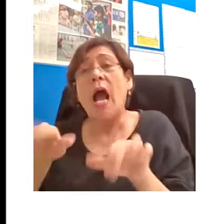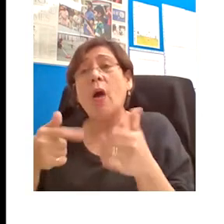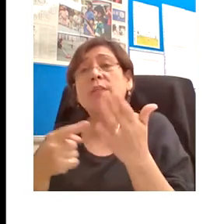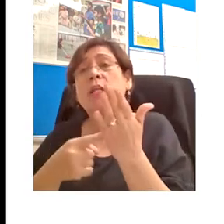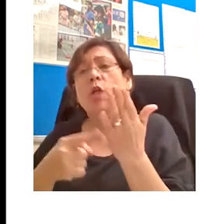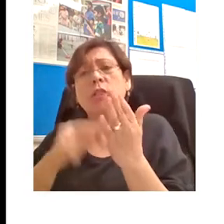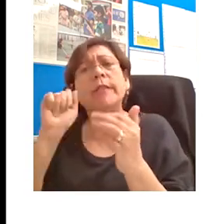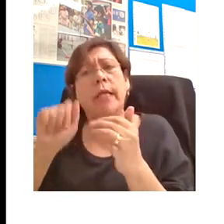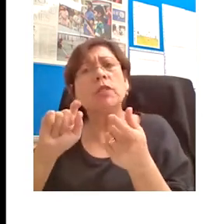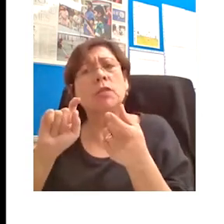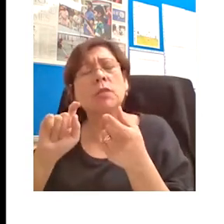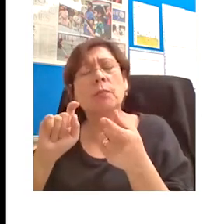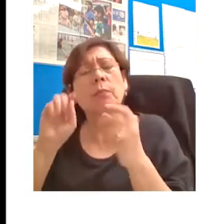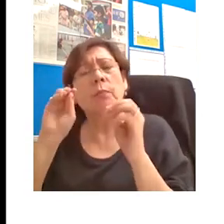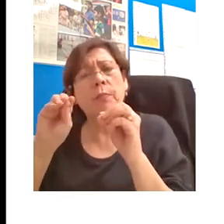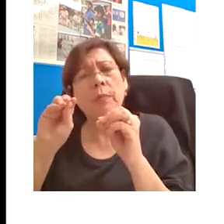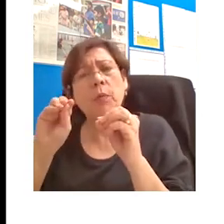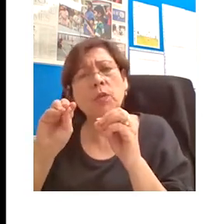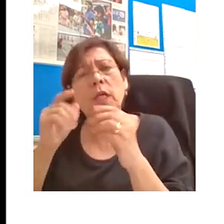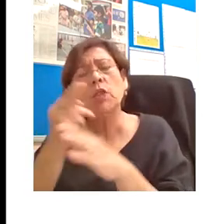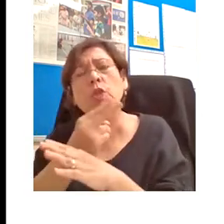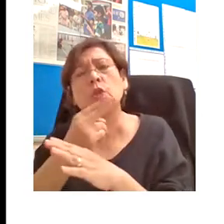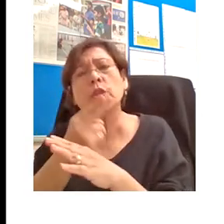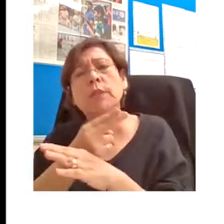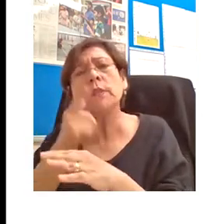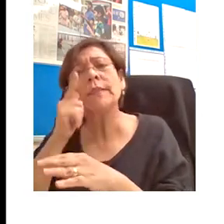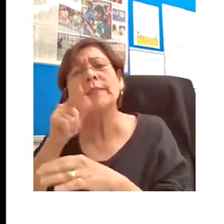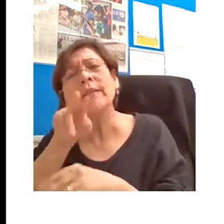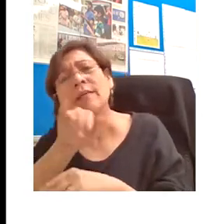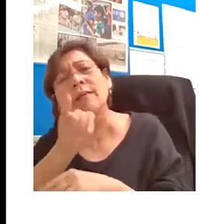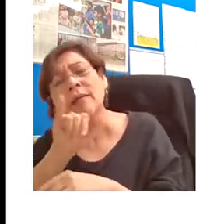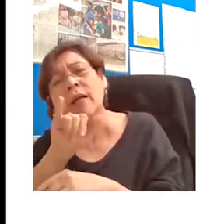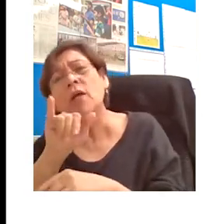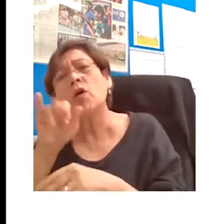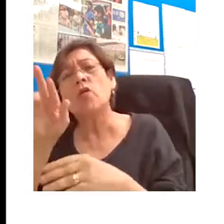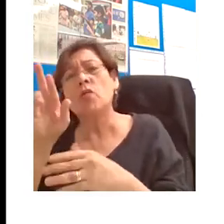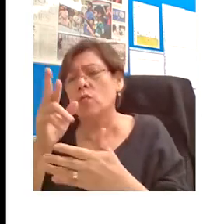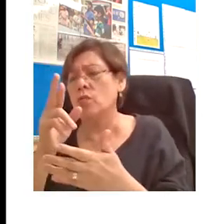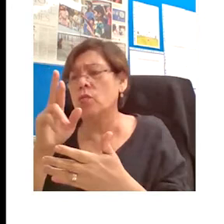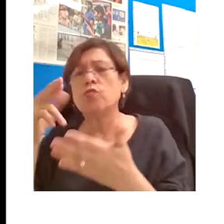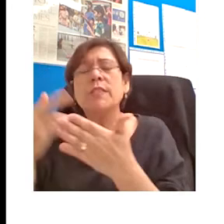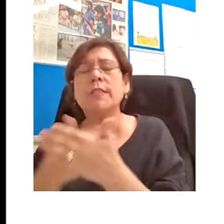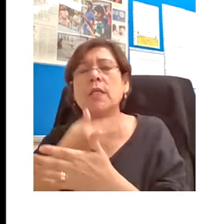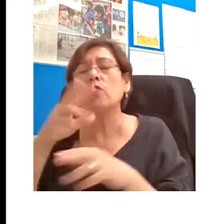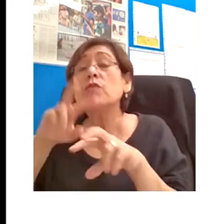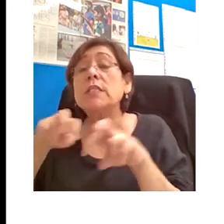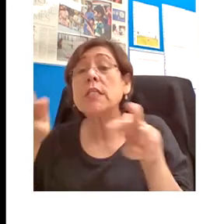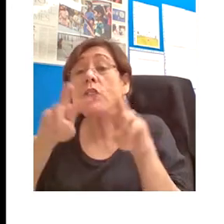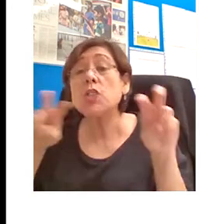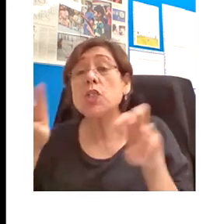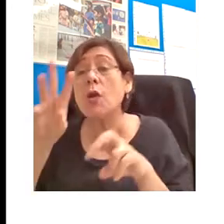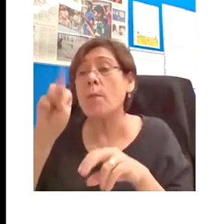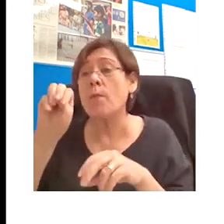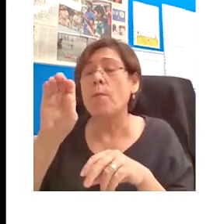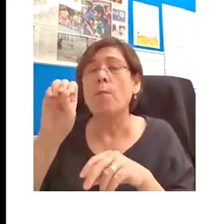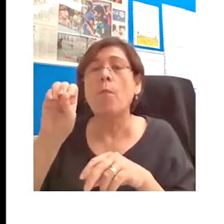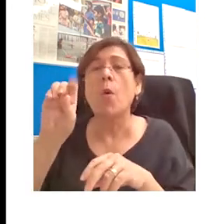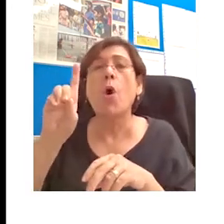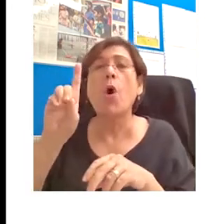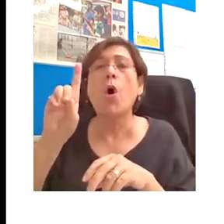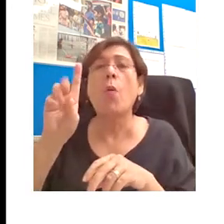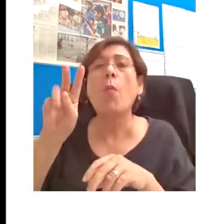So here, for instance, we have what is effectively a research monograph. A research monograph explaining in this case how